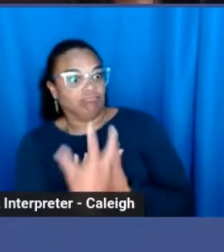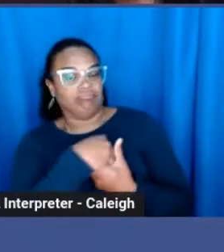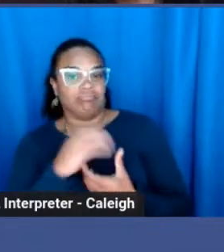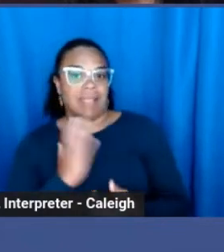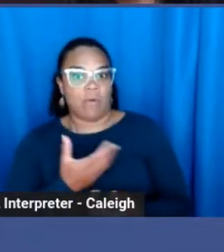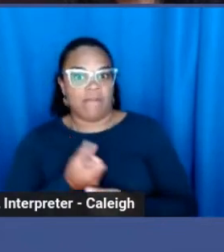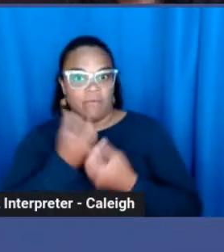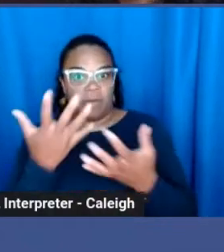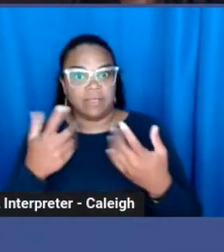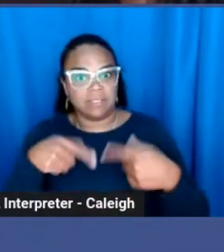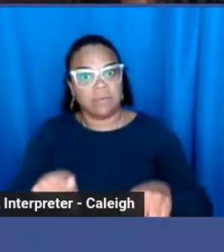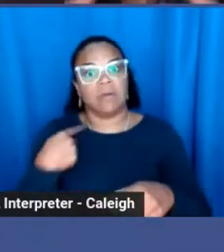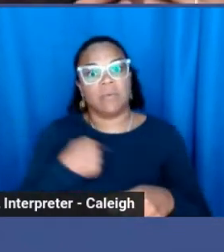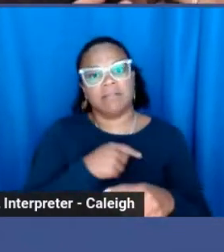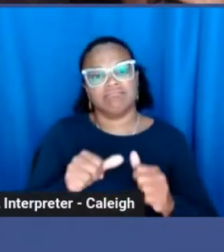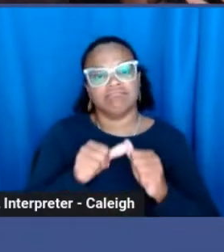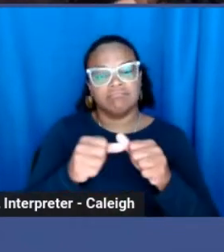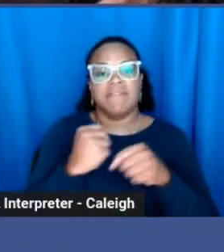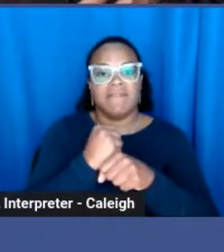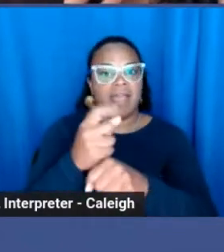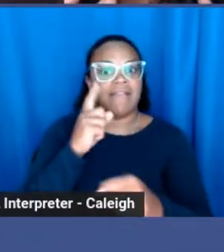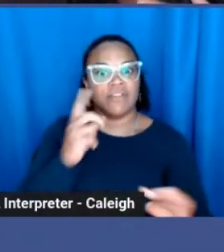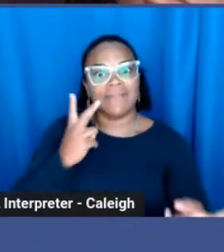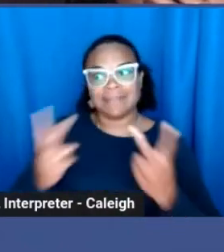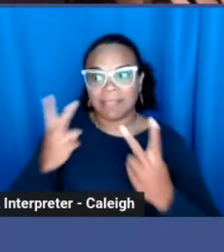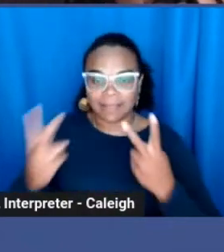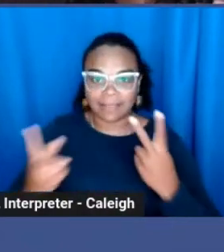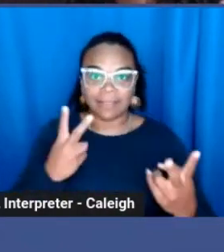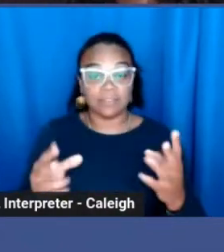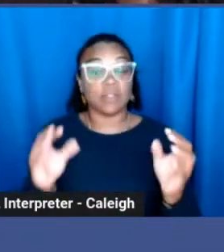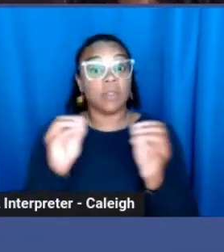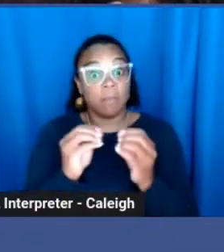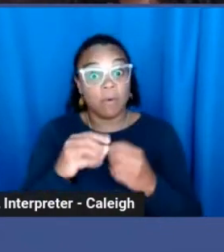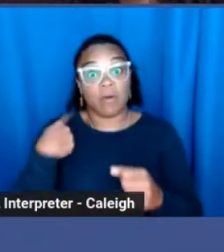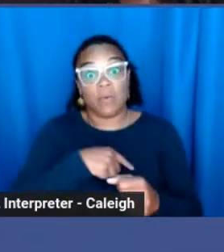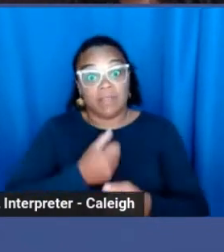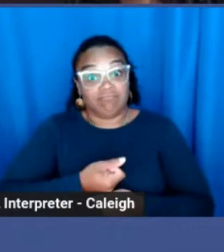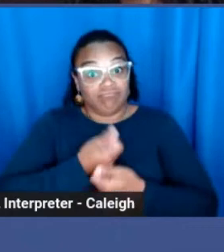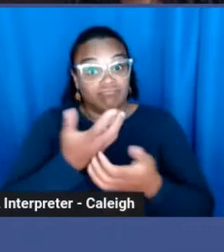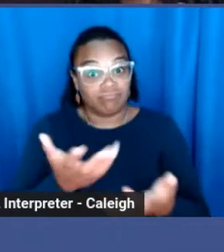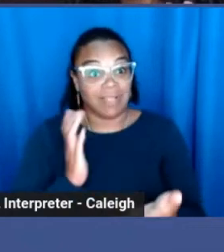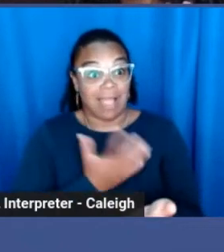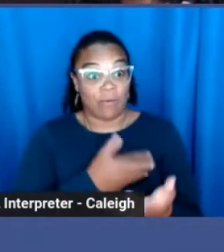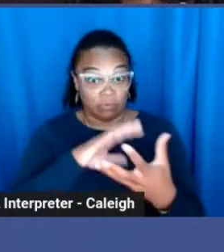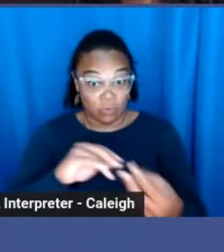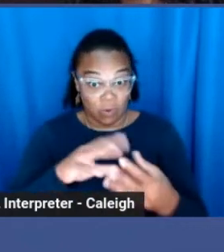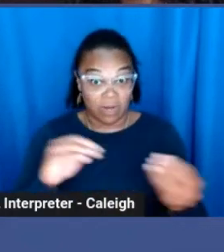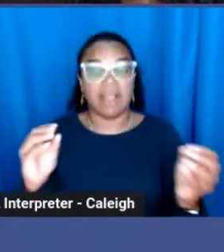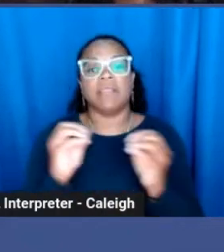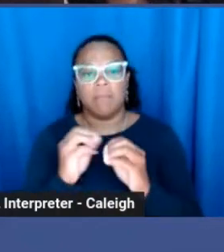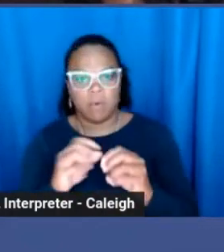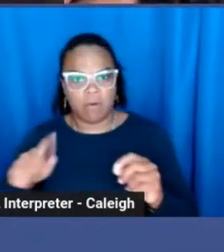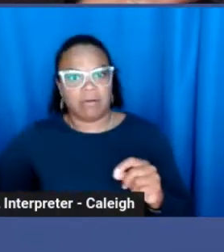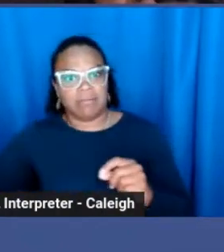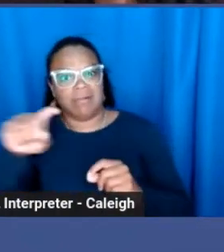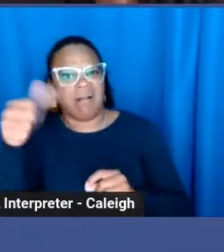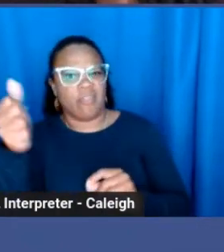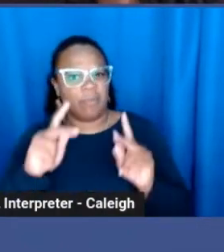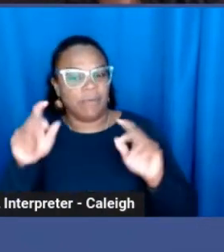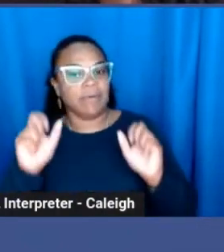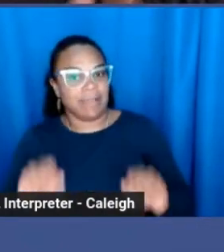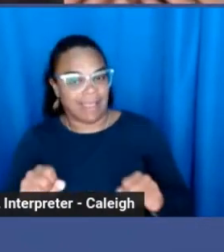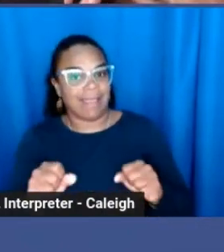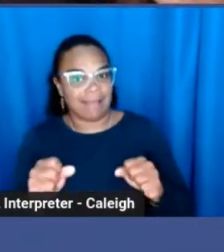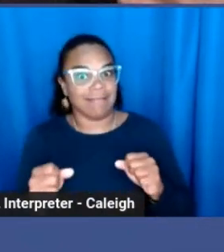across spaces. So the more our stories are being told, the more people are able to, again, touch on those